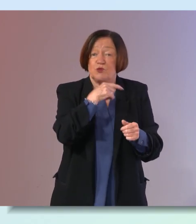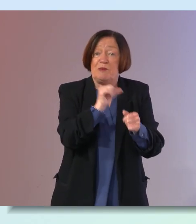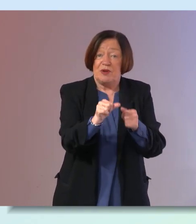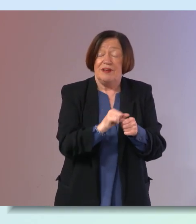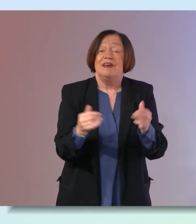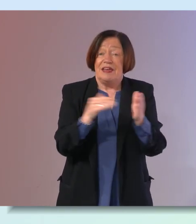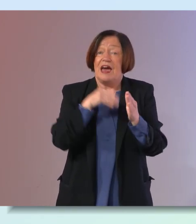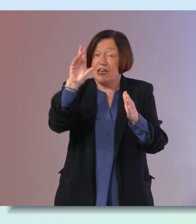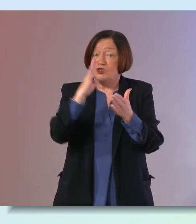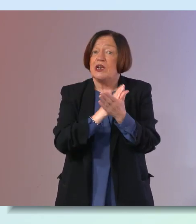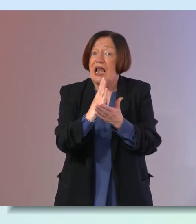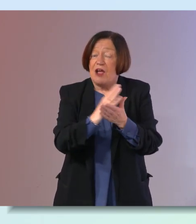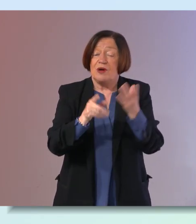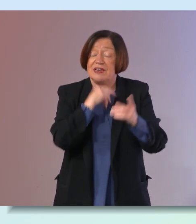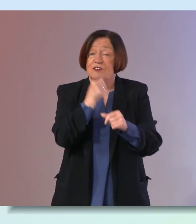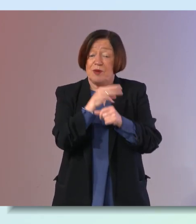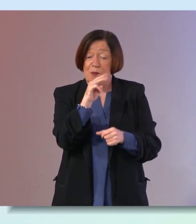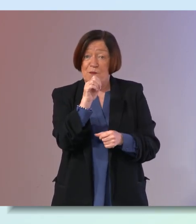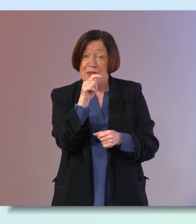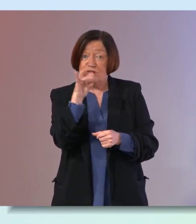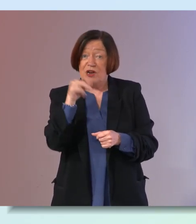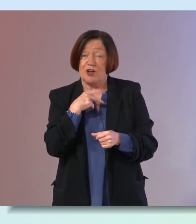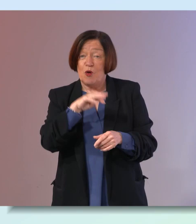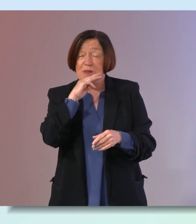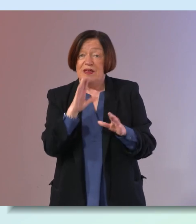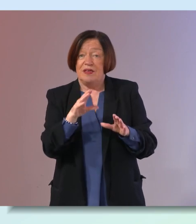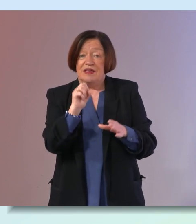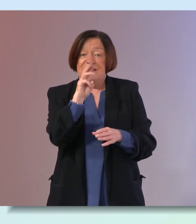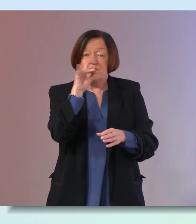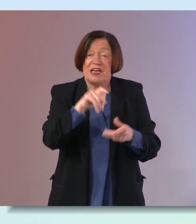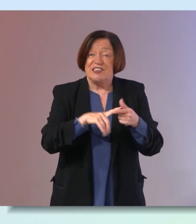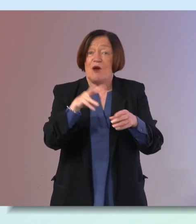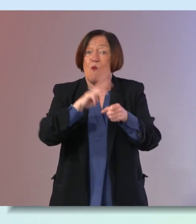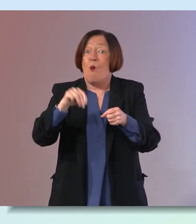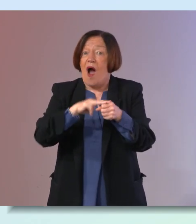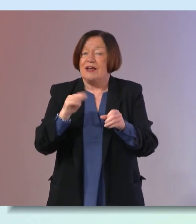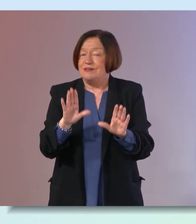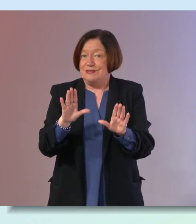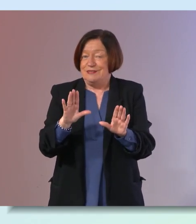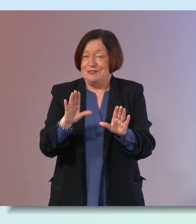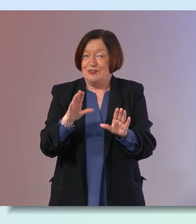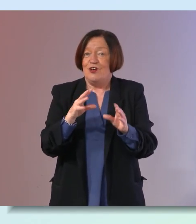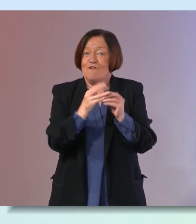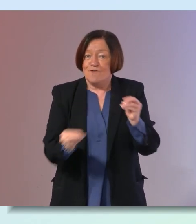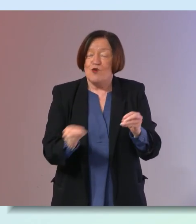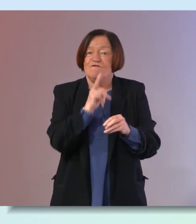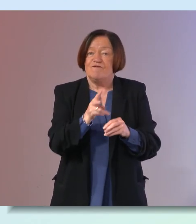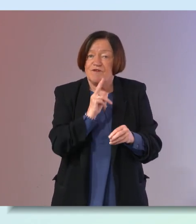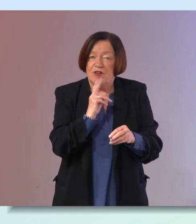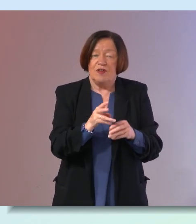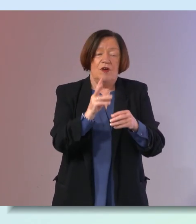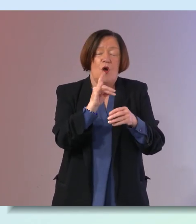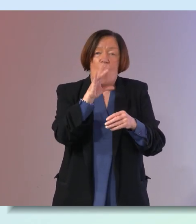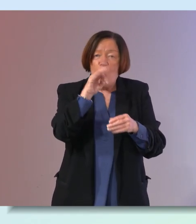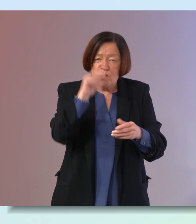right and i should clarify by mediterranean diet i don't mean you know spaghetti and wine i mean like fruit vegetables whole grains